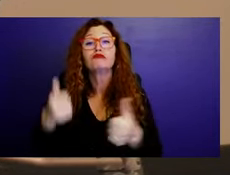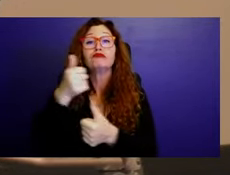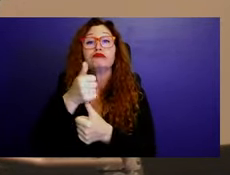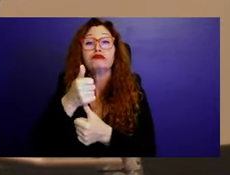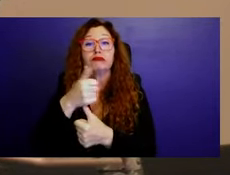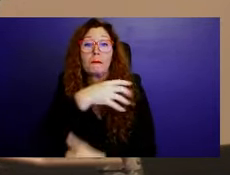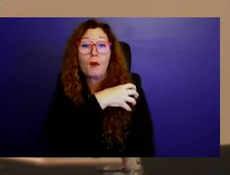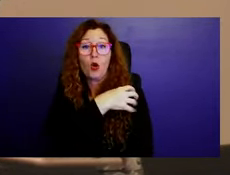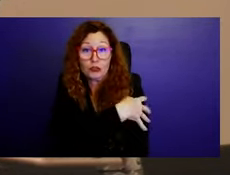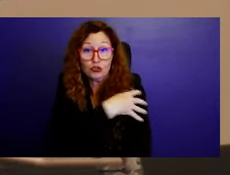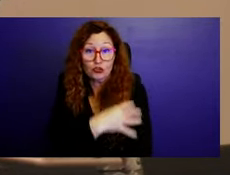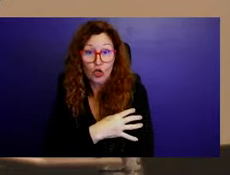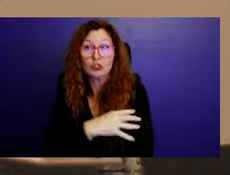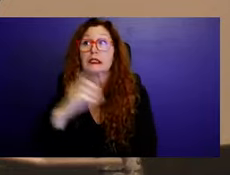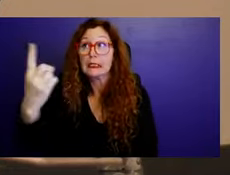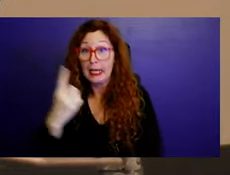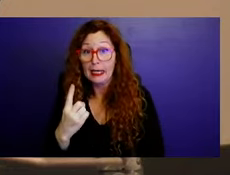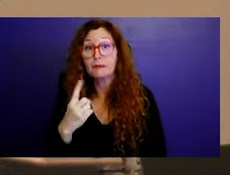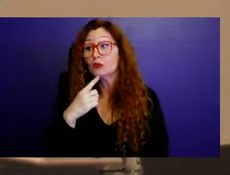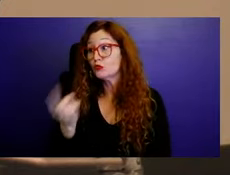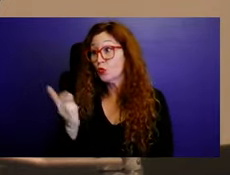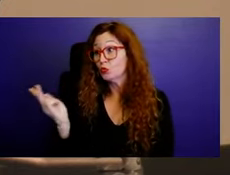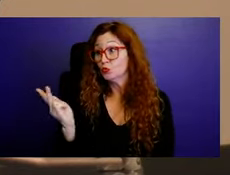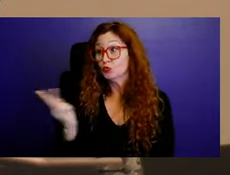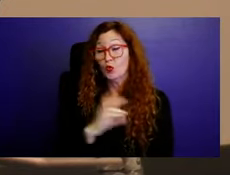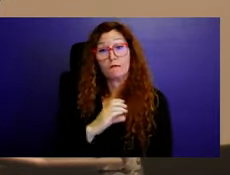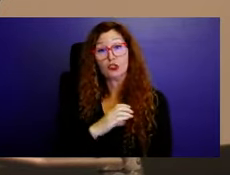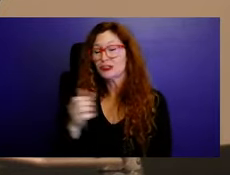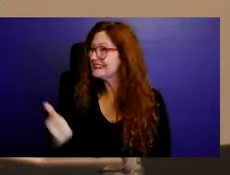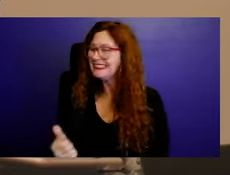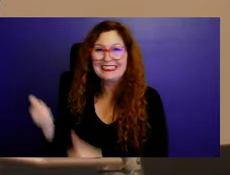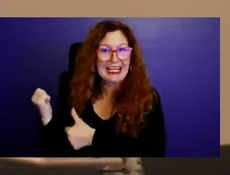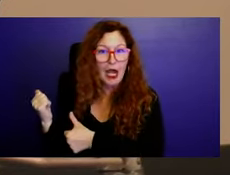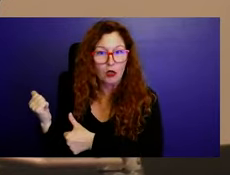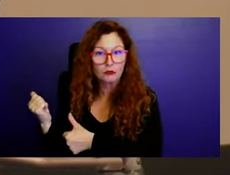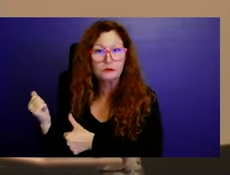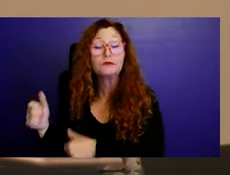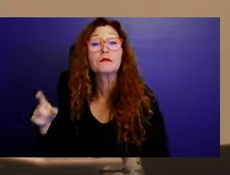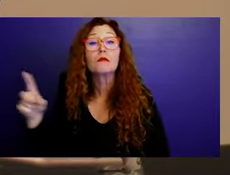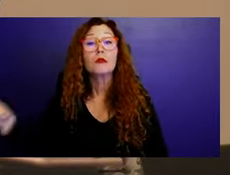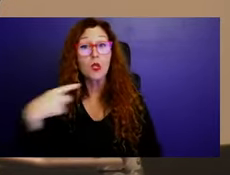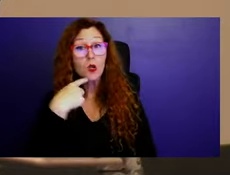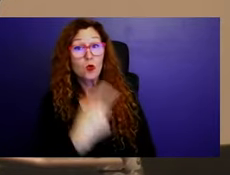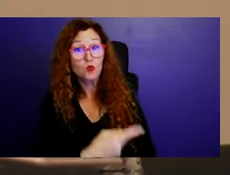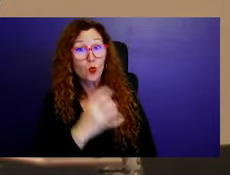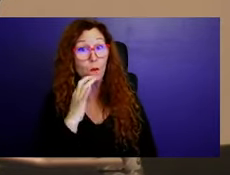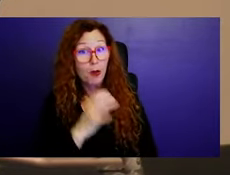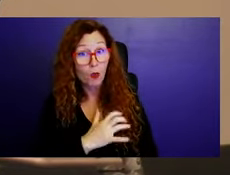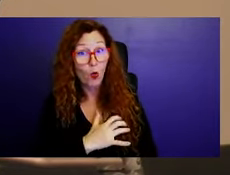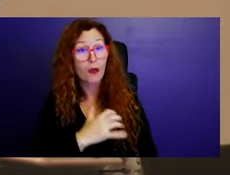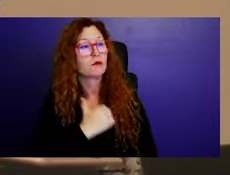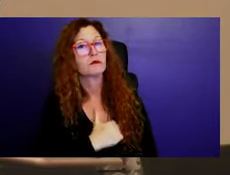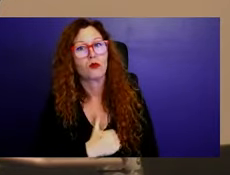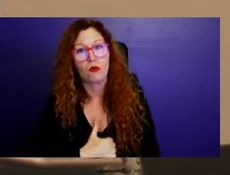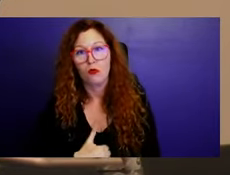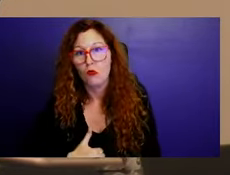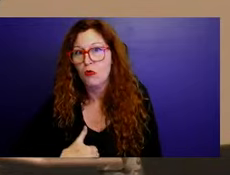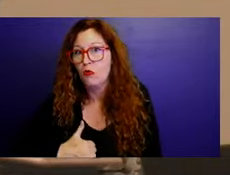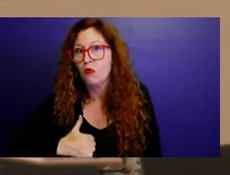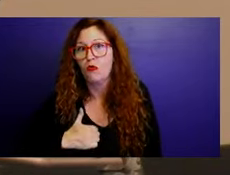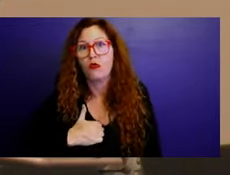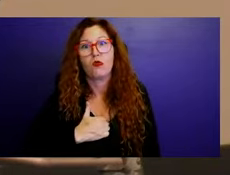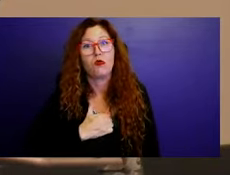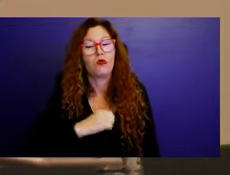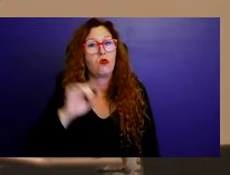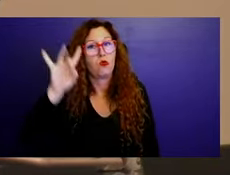here and stuff. and he said to my wife, I'm sorry for such a big fiasco. We heard